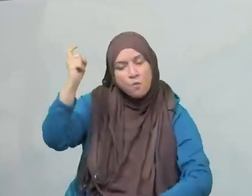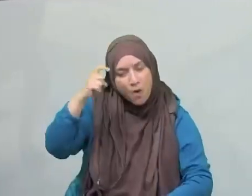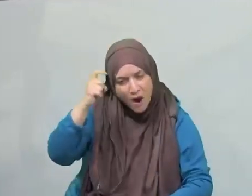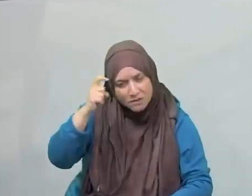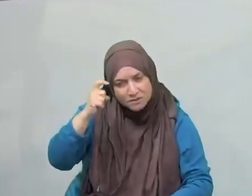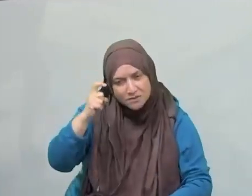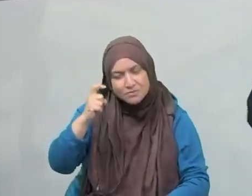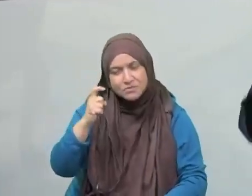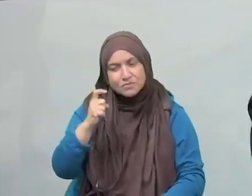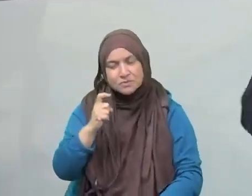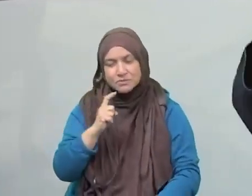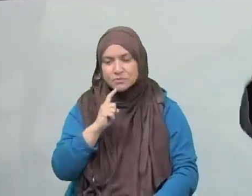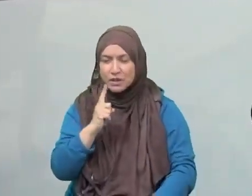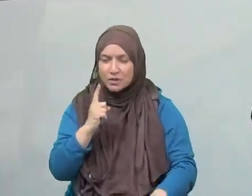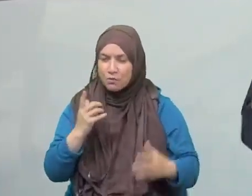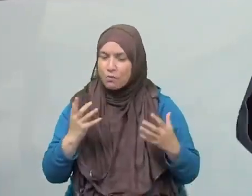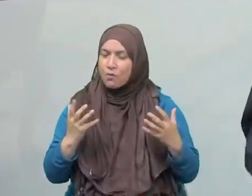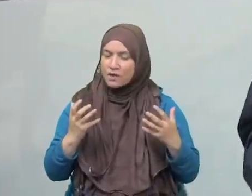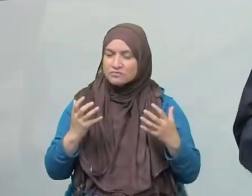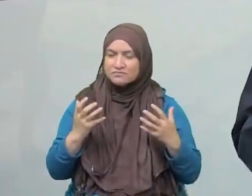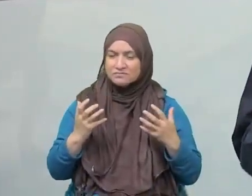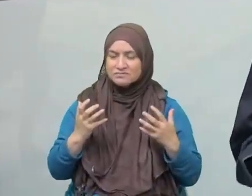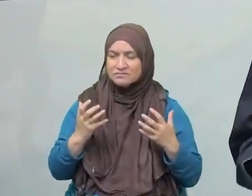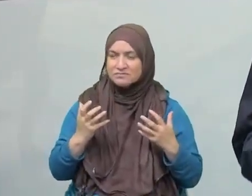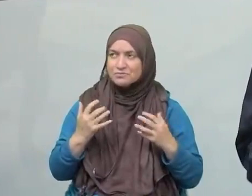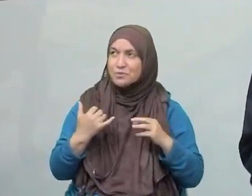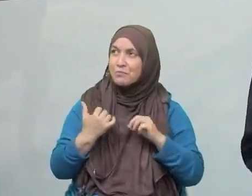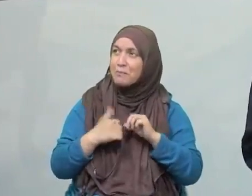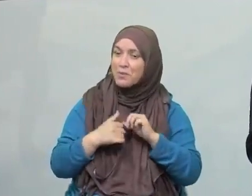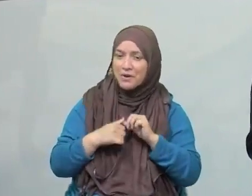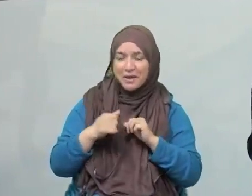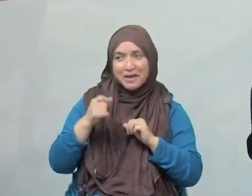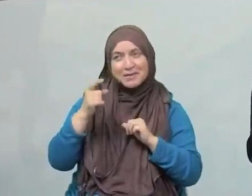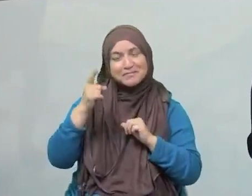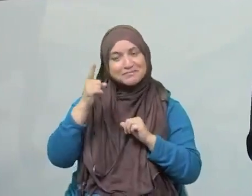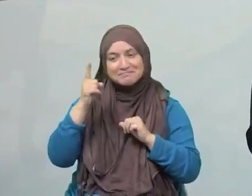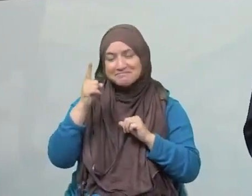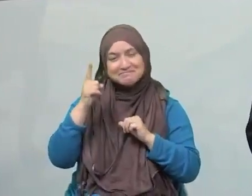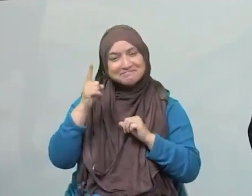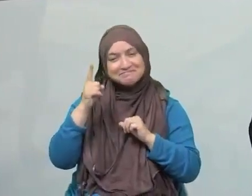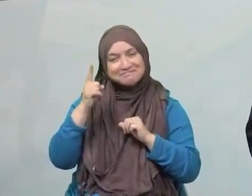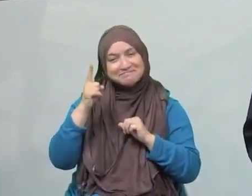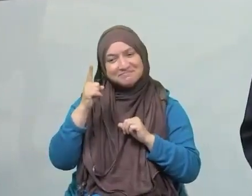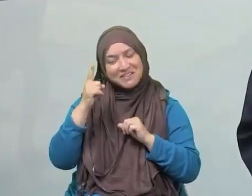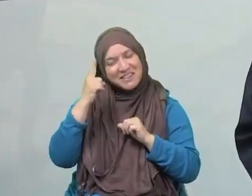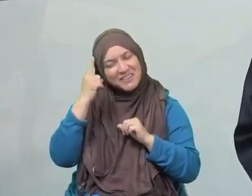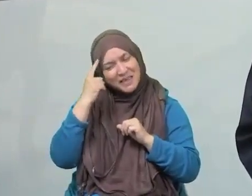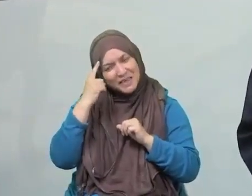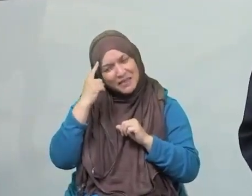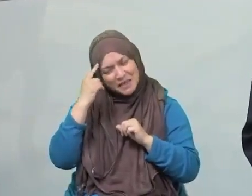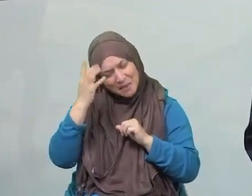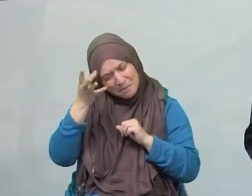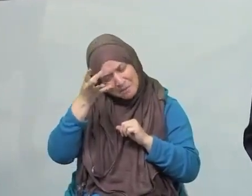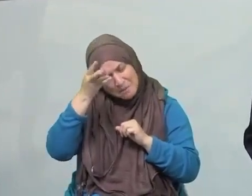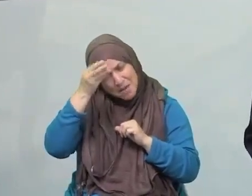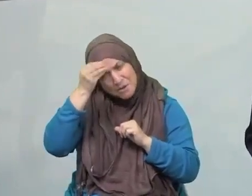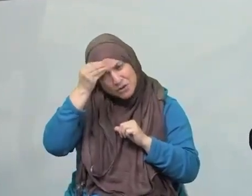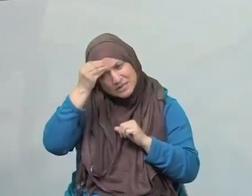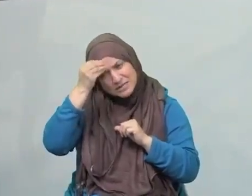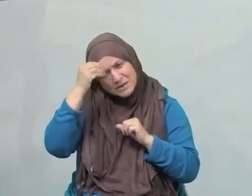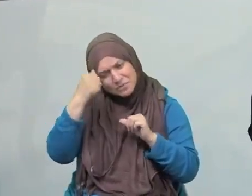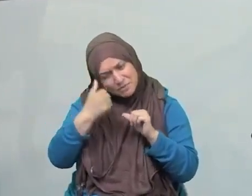of dhikr, what is the best form of dhikr in Ramadan? What's the best form of remembrance of Allah subhanahu wa ta'ala in Ramadan?